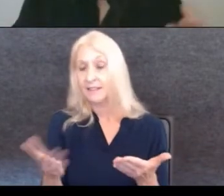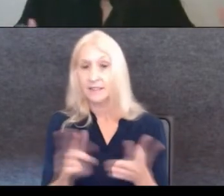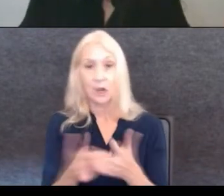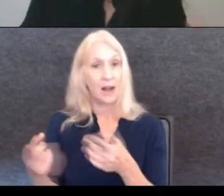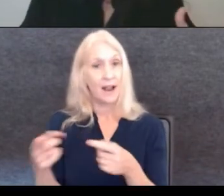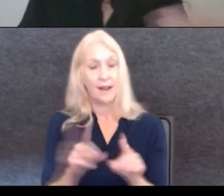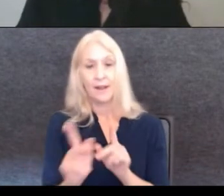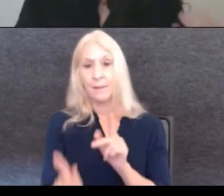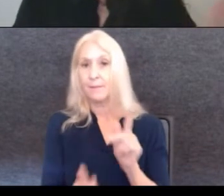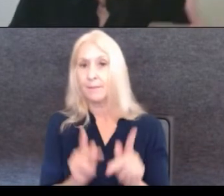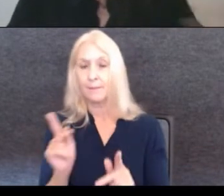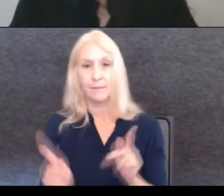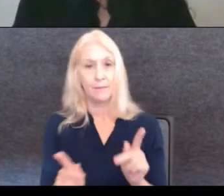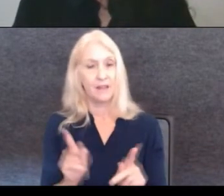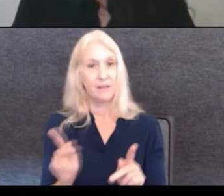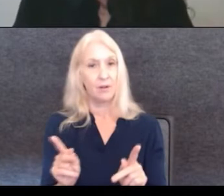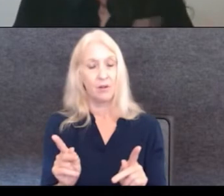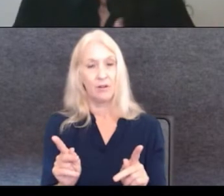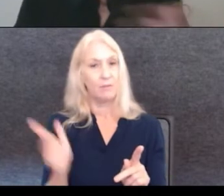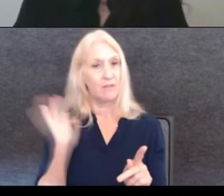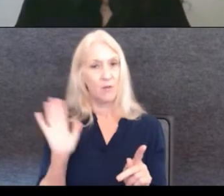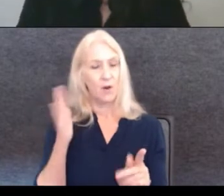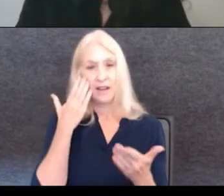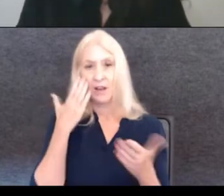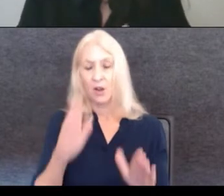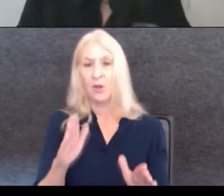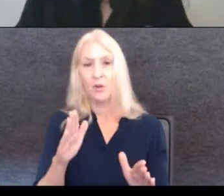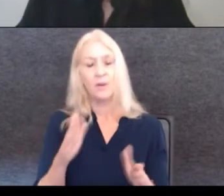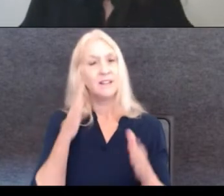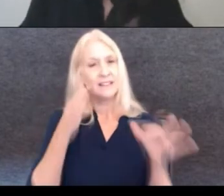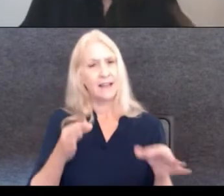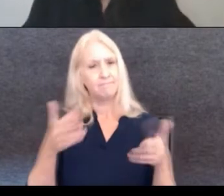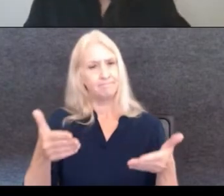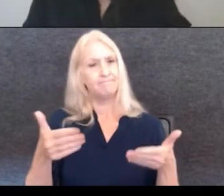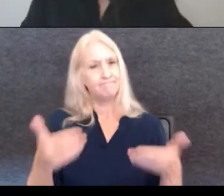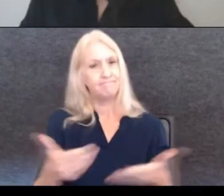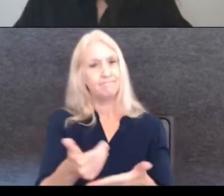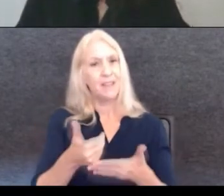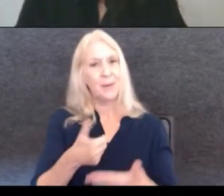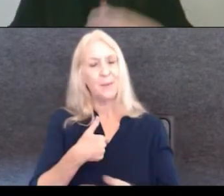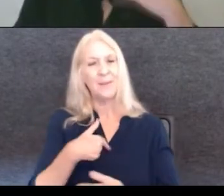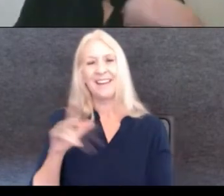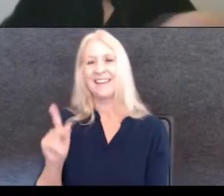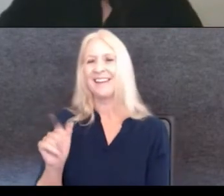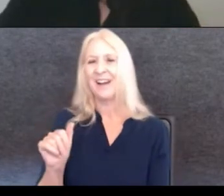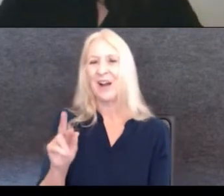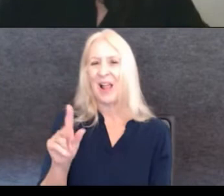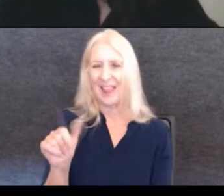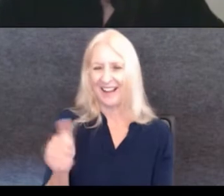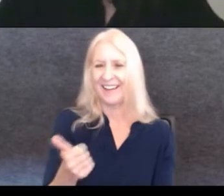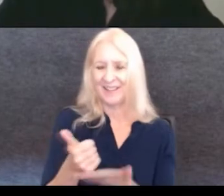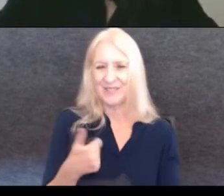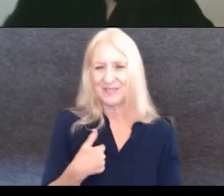mean, people started, even people I didn't know before started to help, helping me and Carla is one of them. That's why I